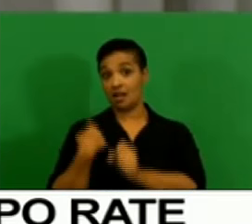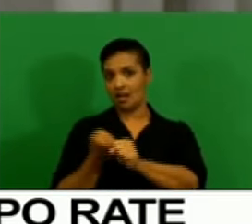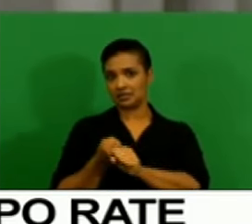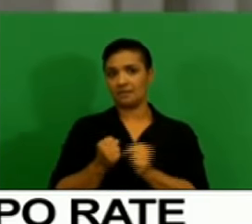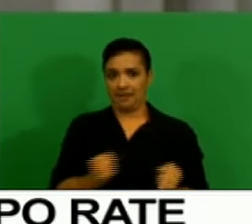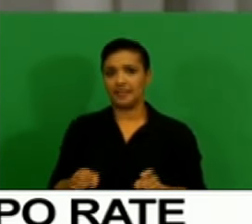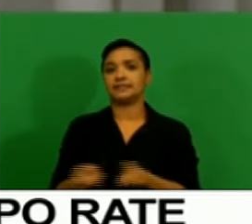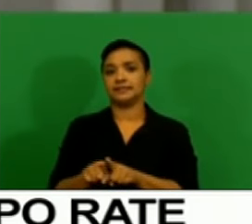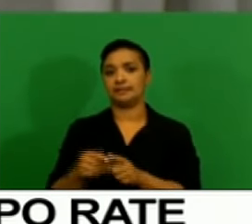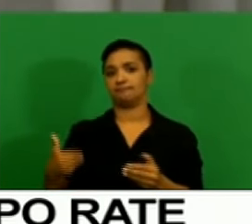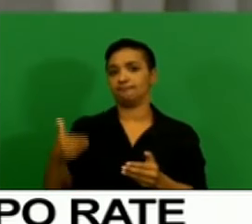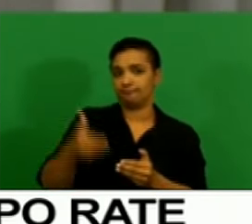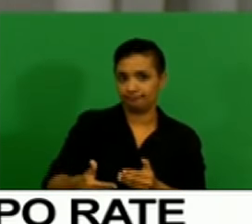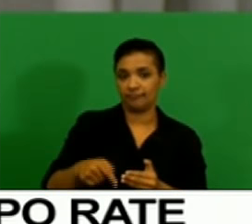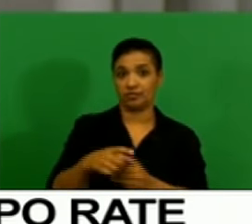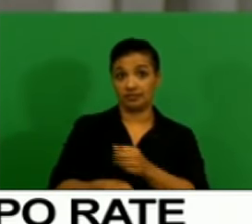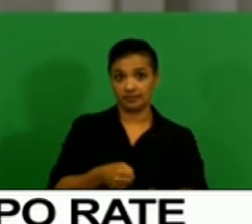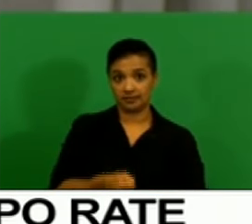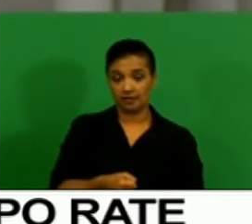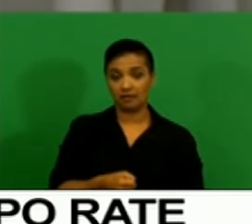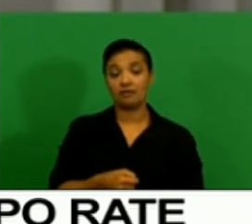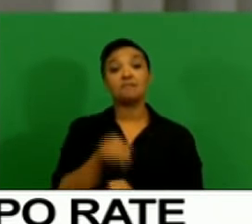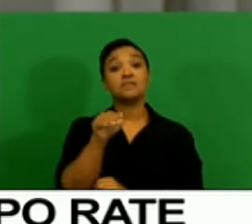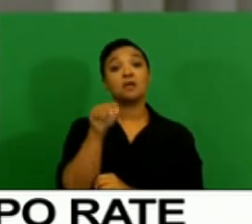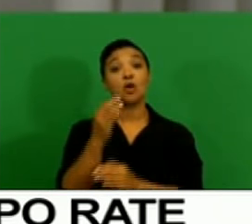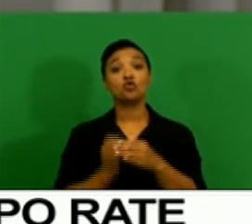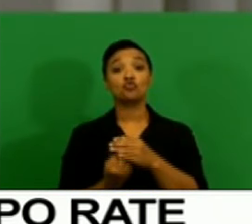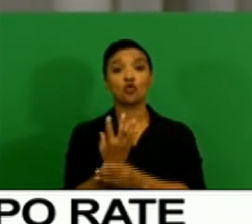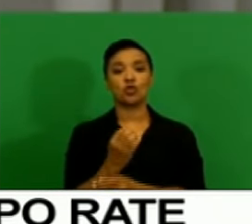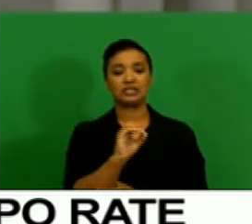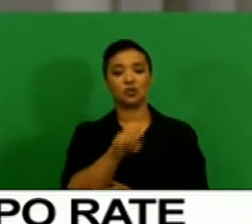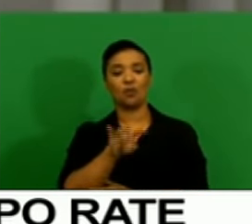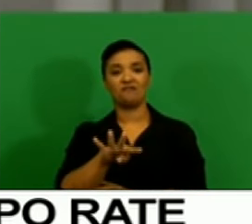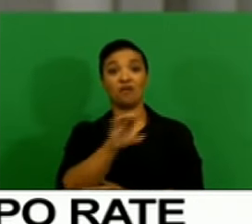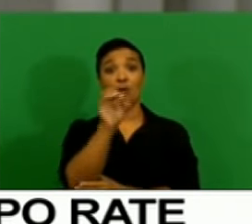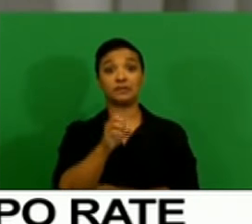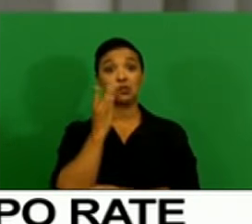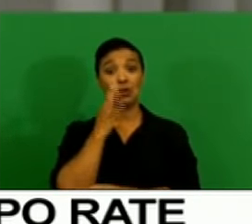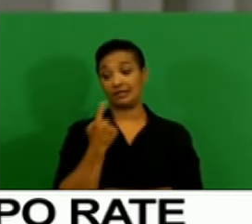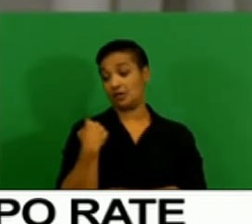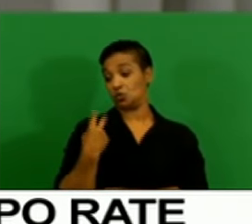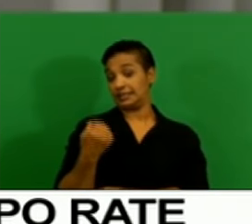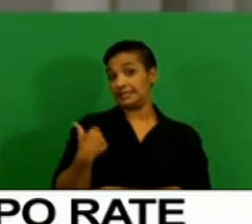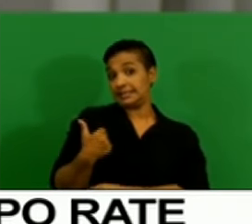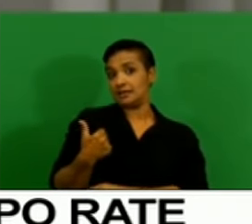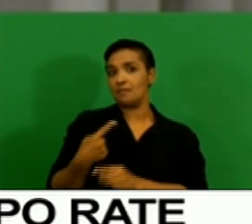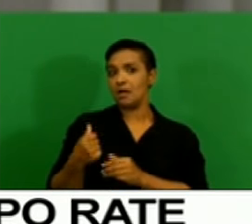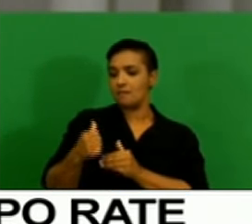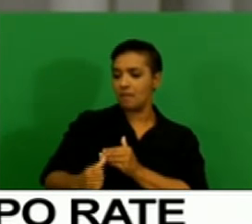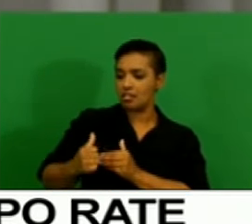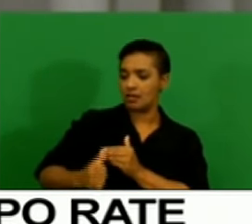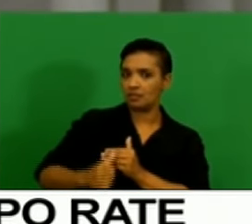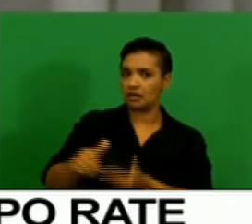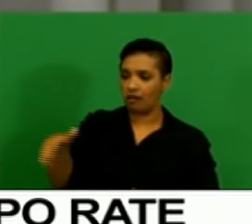MPC. The bank expects growth to have average 0.4% in 2016, although recent monthly data